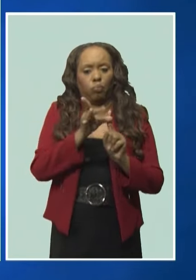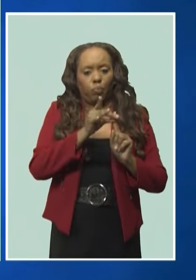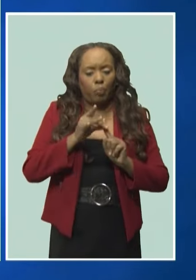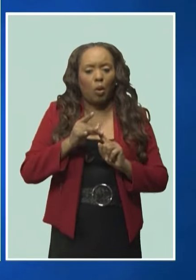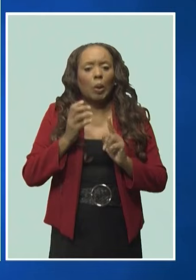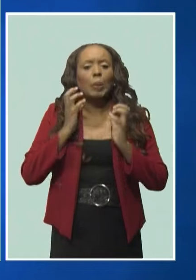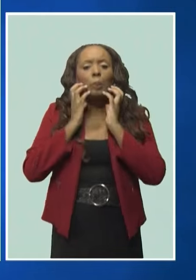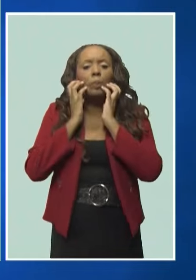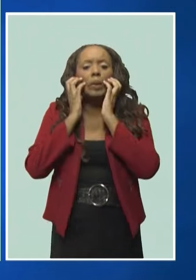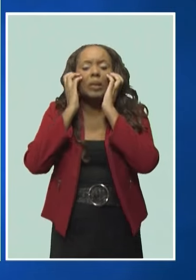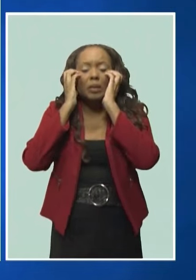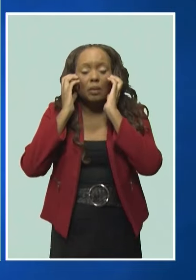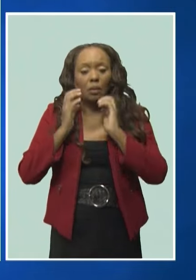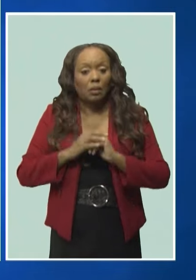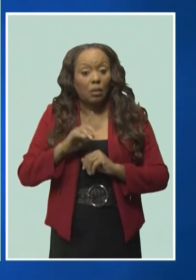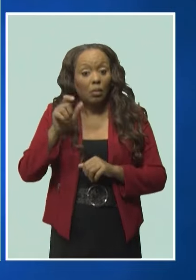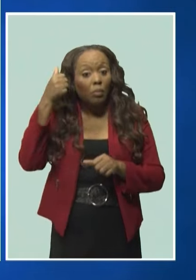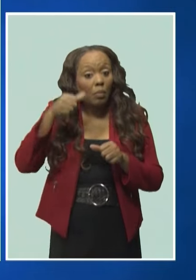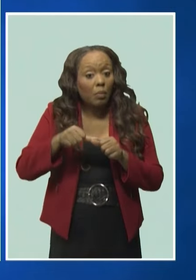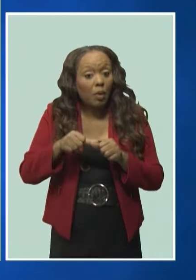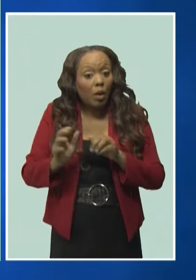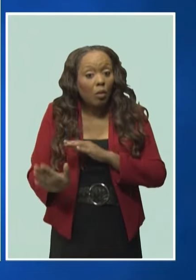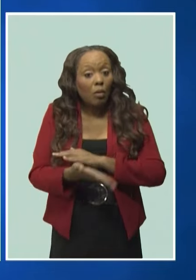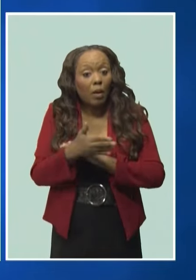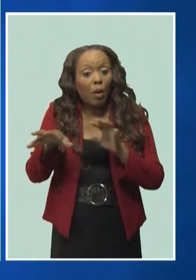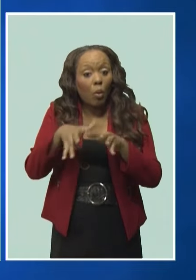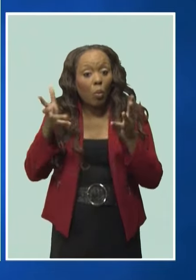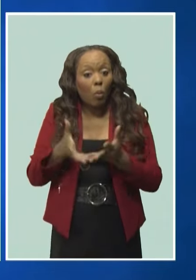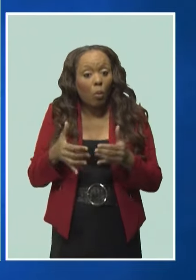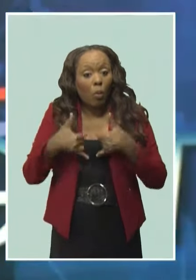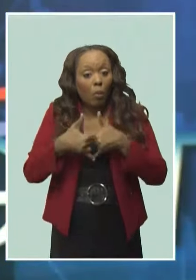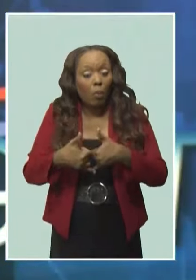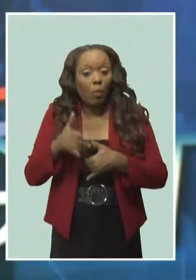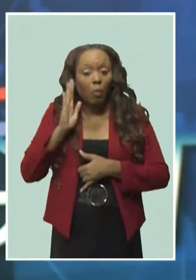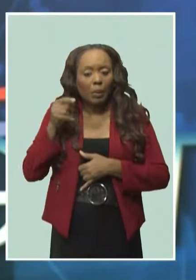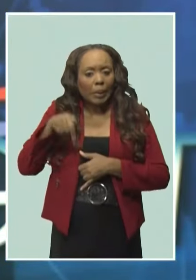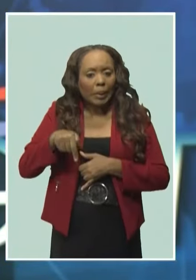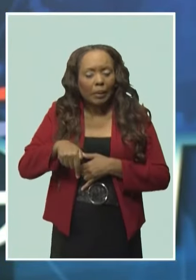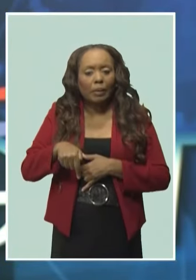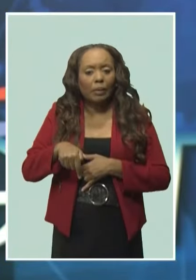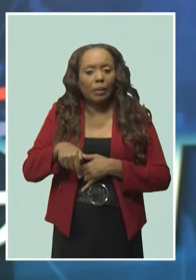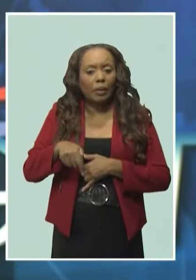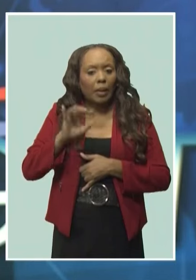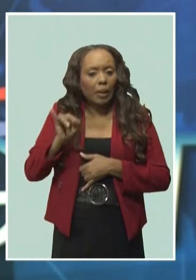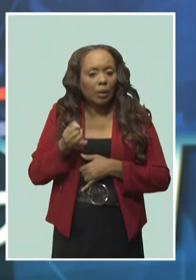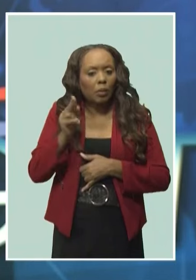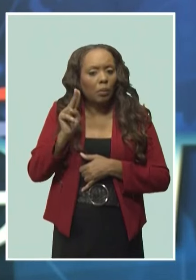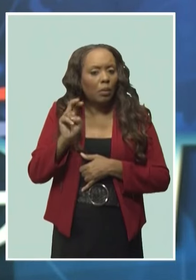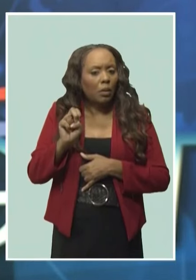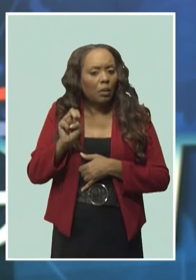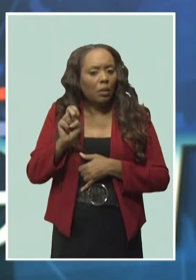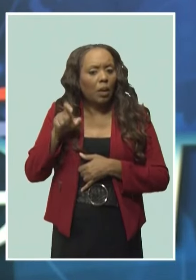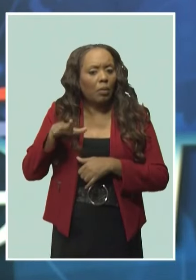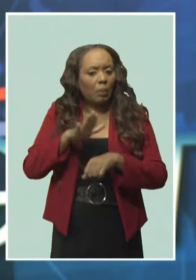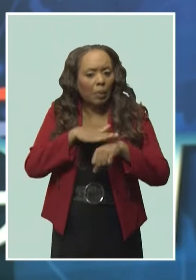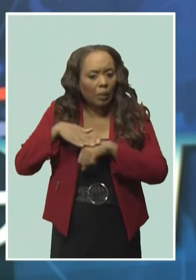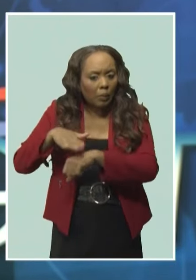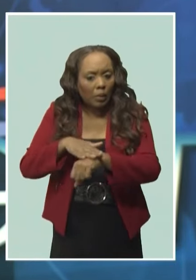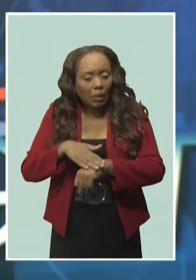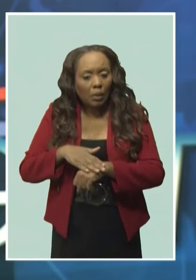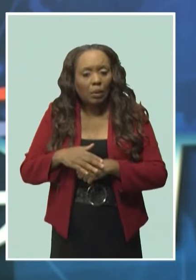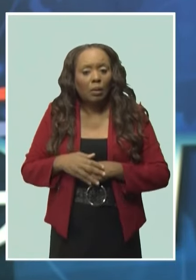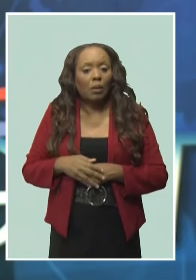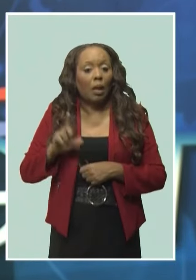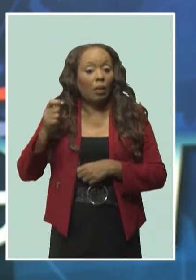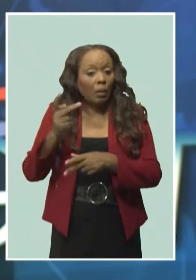Cup is coming here in a couple of months. So this is something that we are concerned about. Meanwhile, Acting Chief Nursing Officer Anastasia